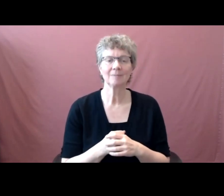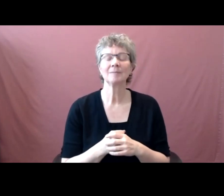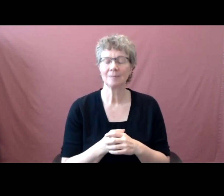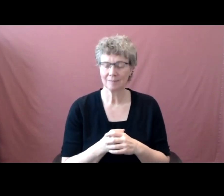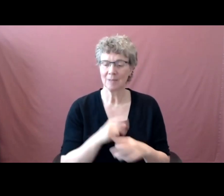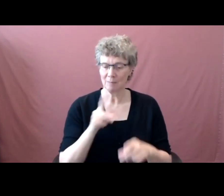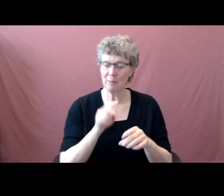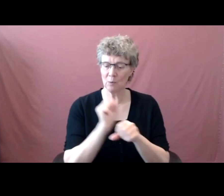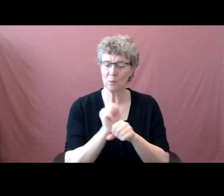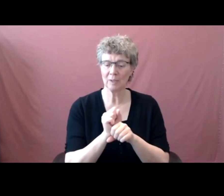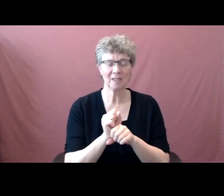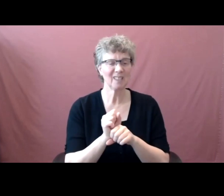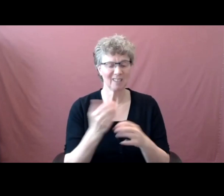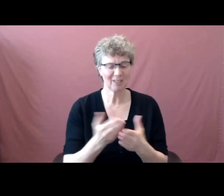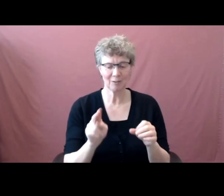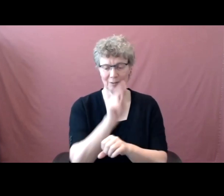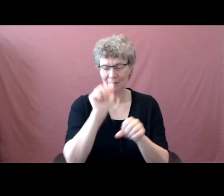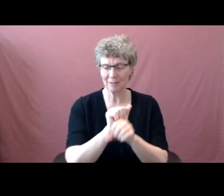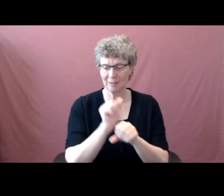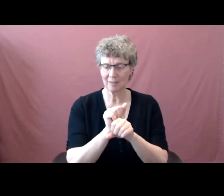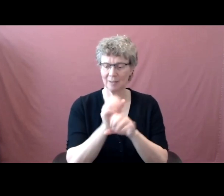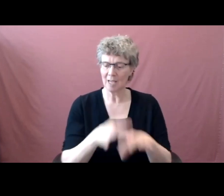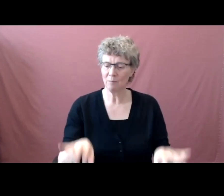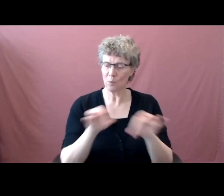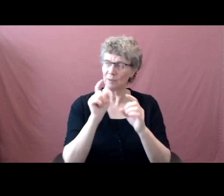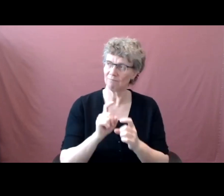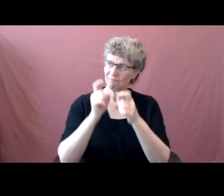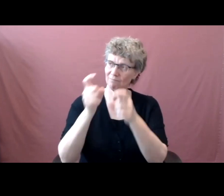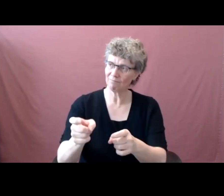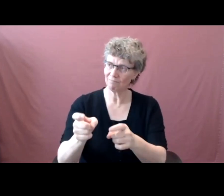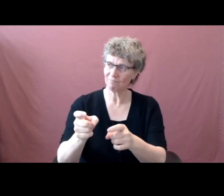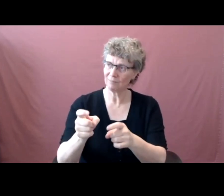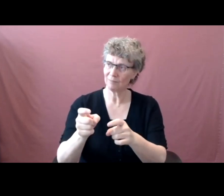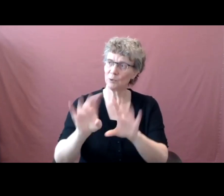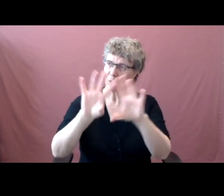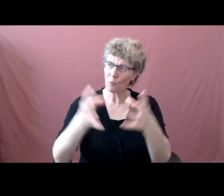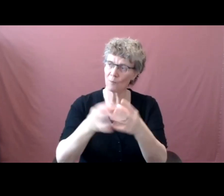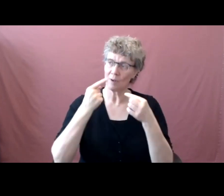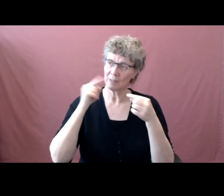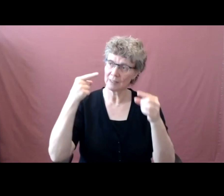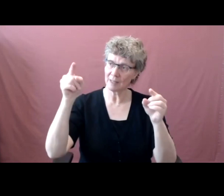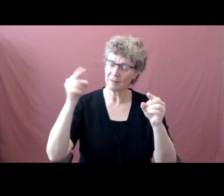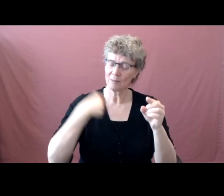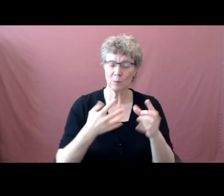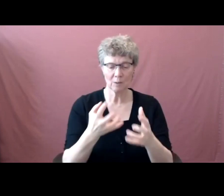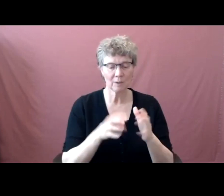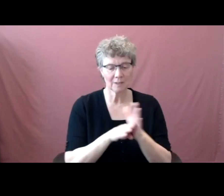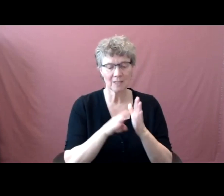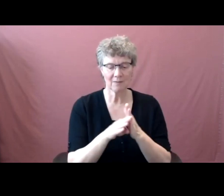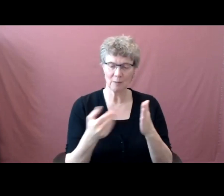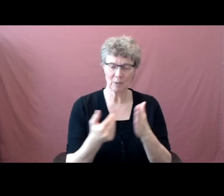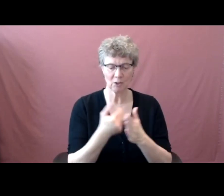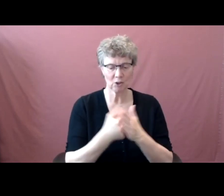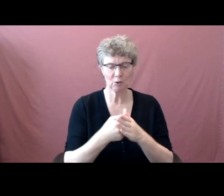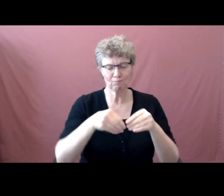to the success of the University and we want to create structures in which you can continue your great work so that